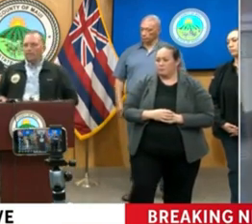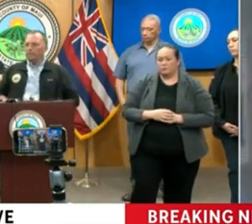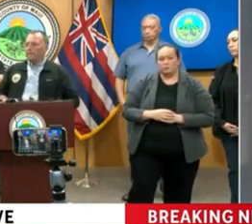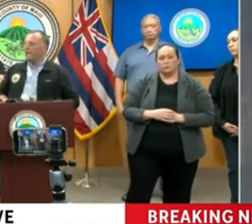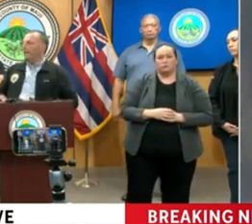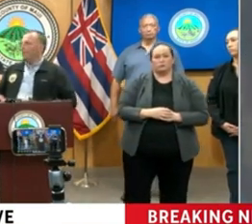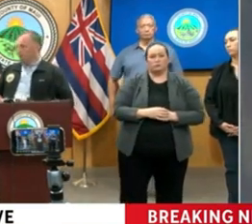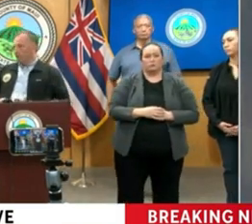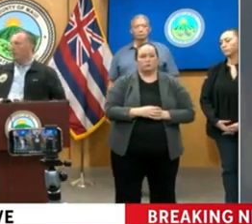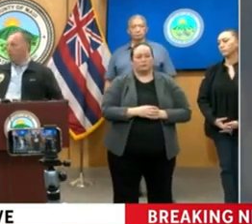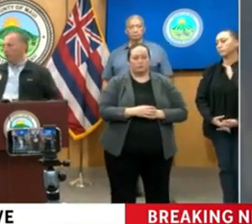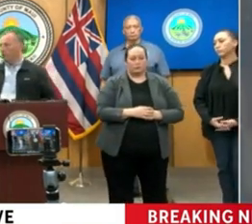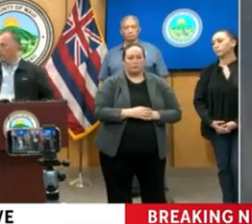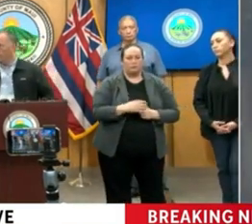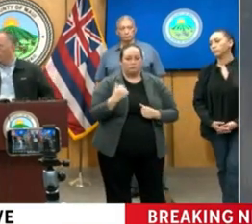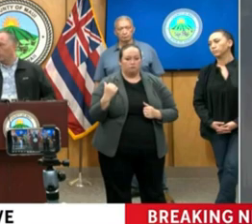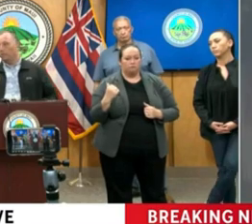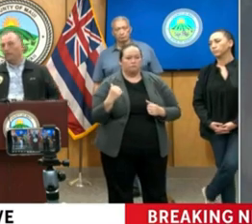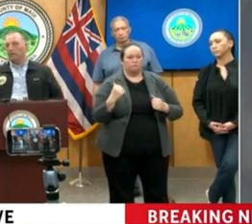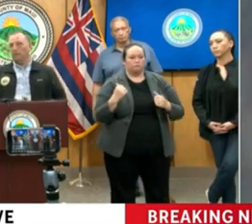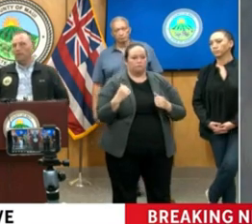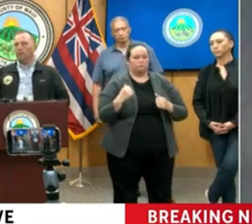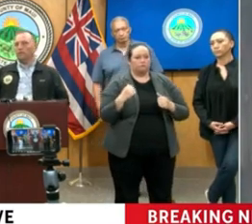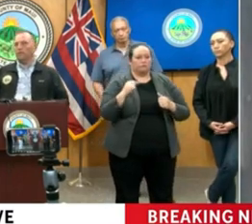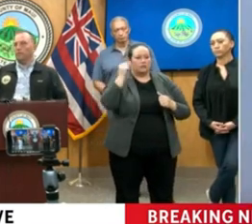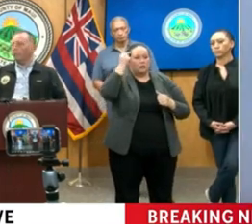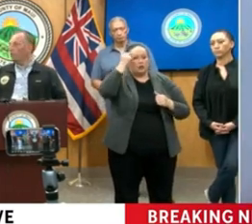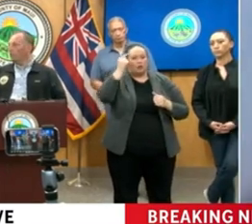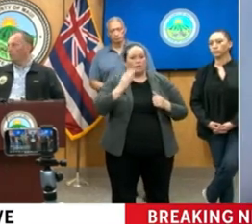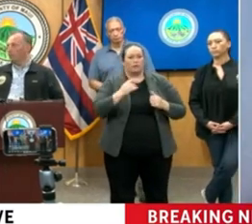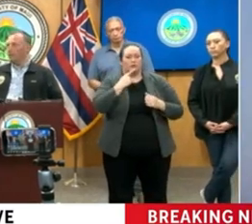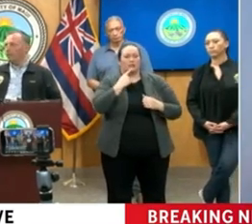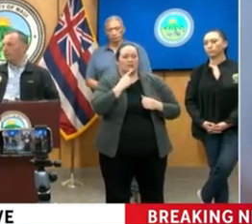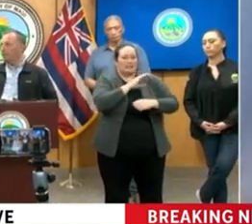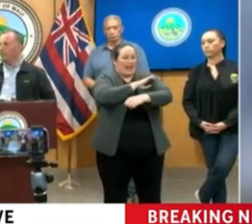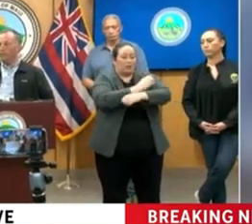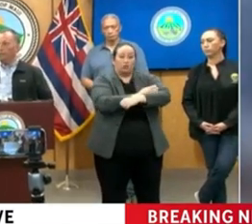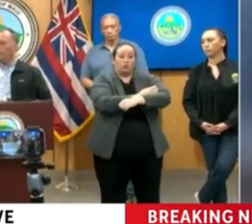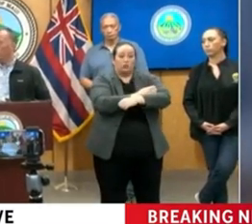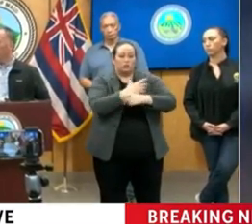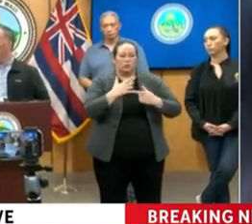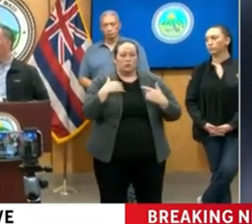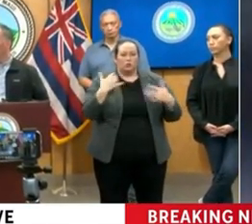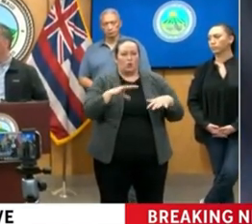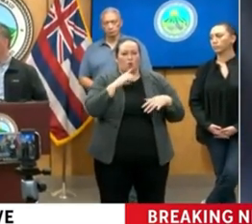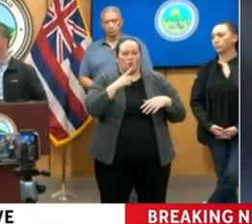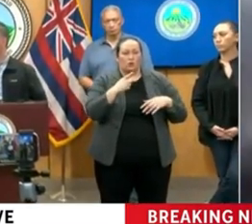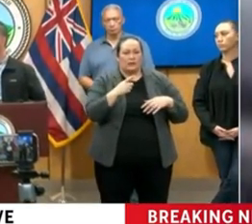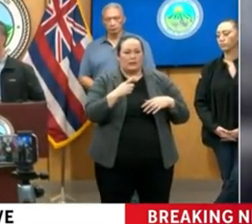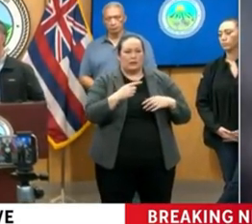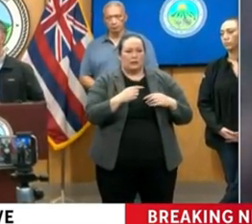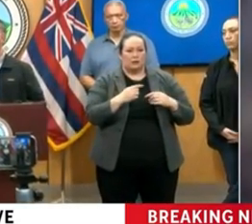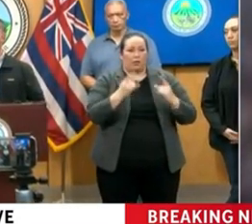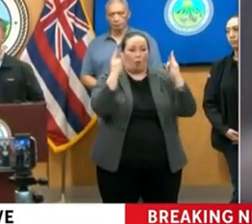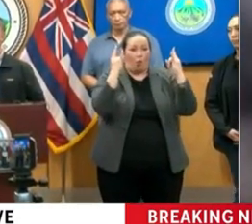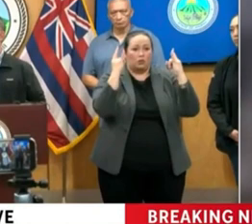take energy, for example. The poles in some cases have been incinerated.